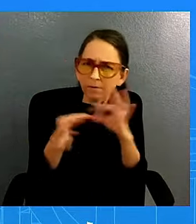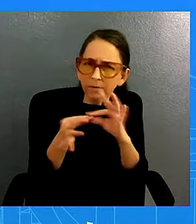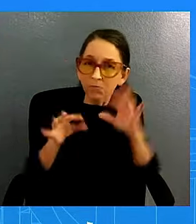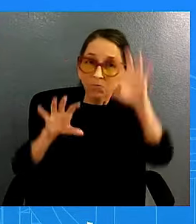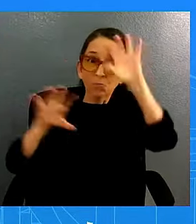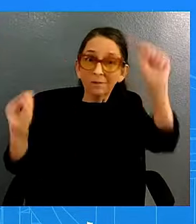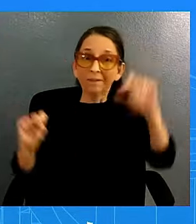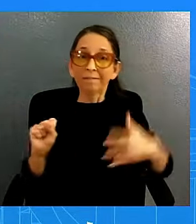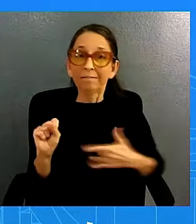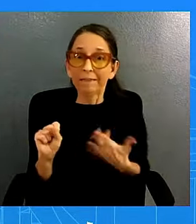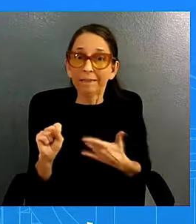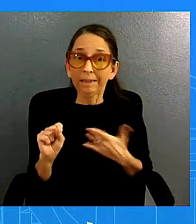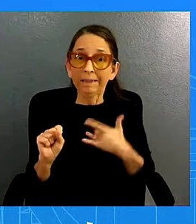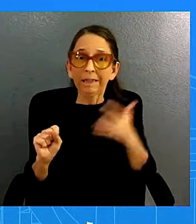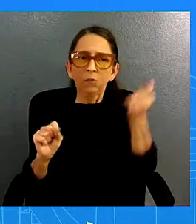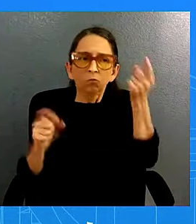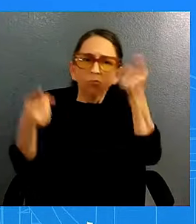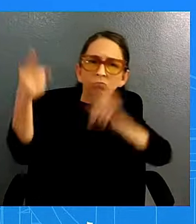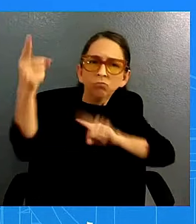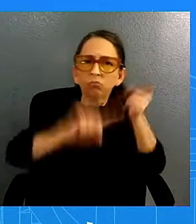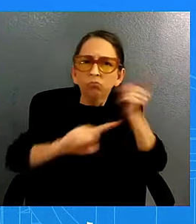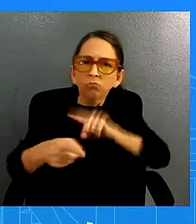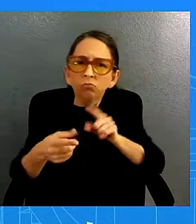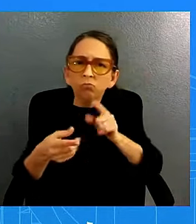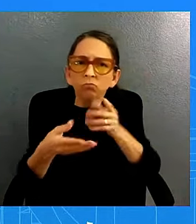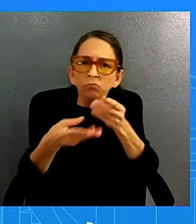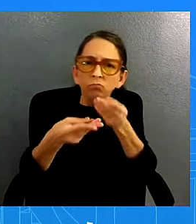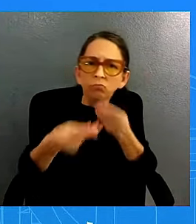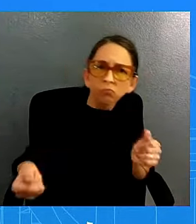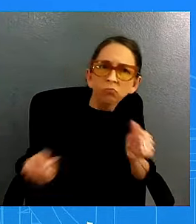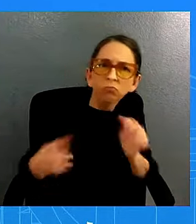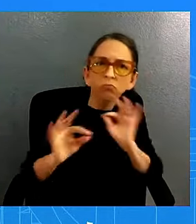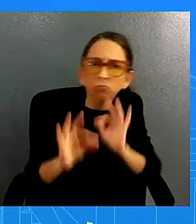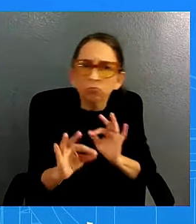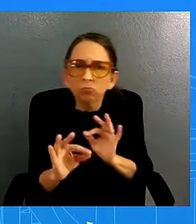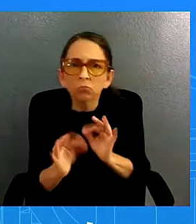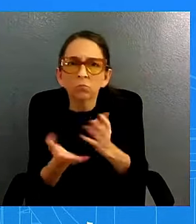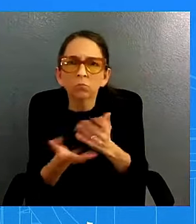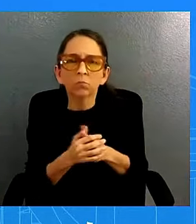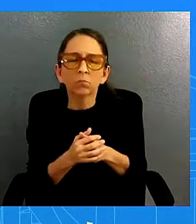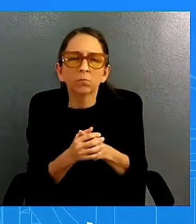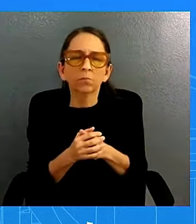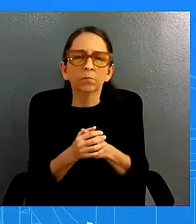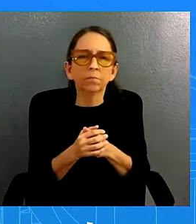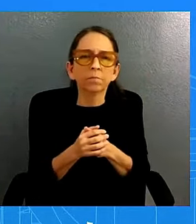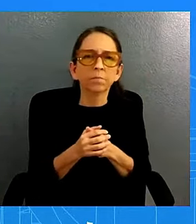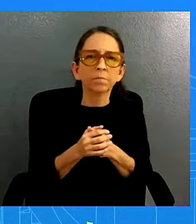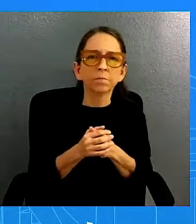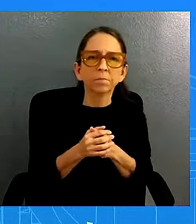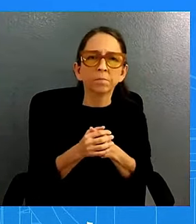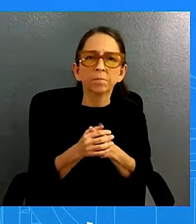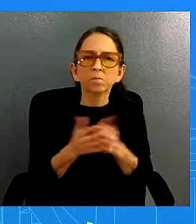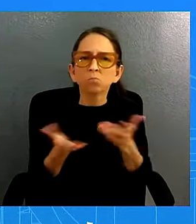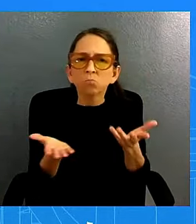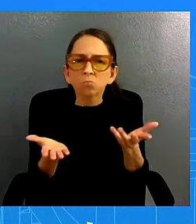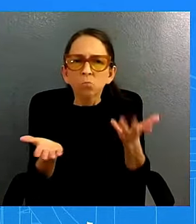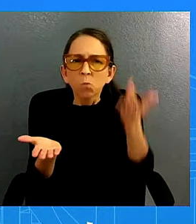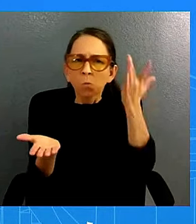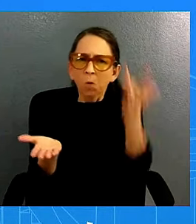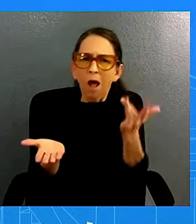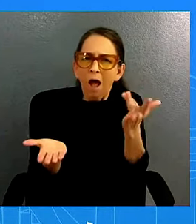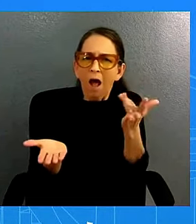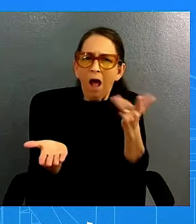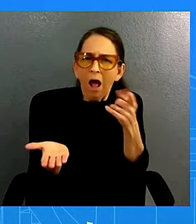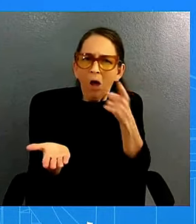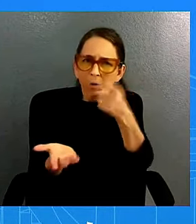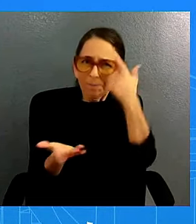what what on earth gives you the you the the the reason to believe that i mean what what evidence is there